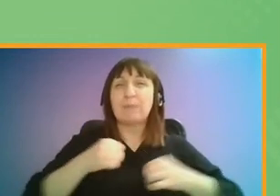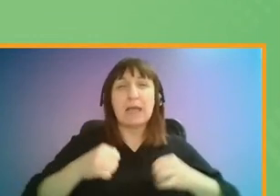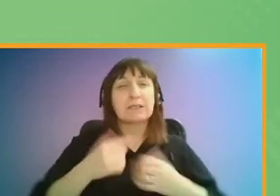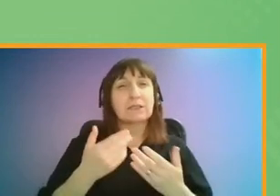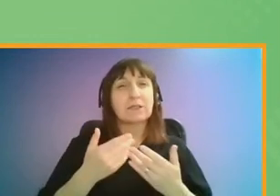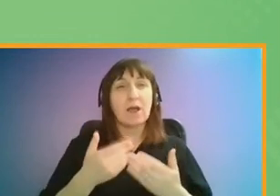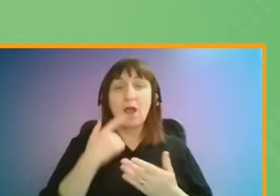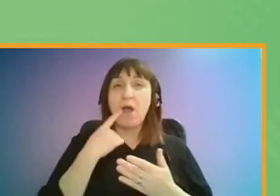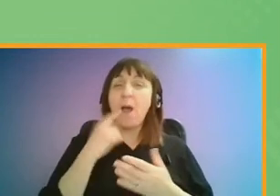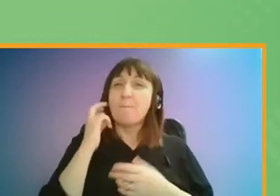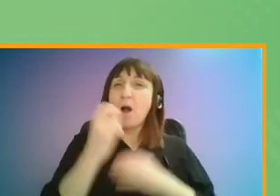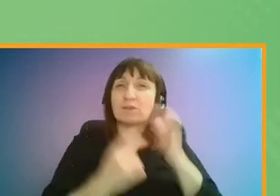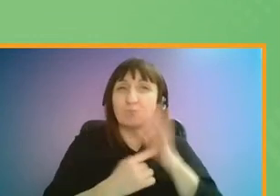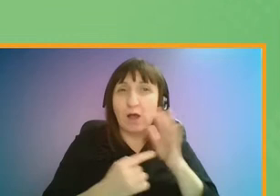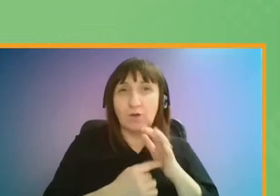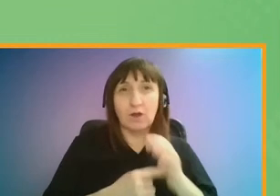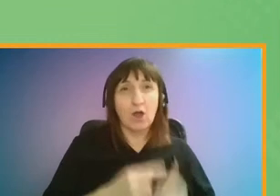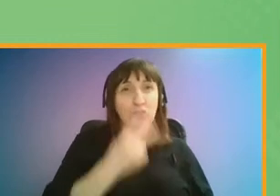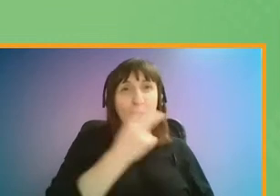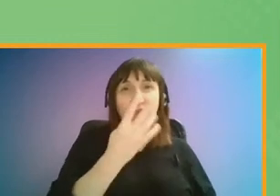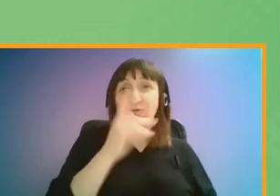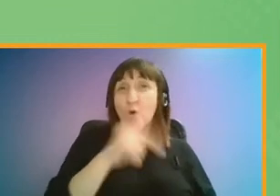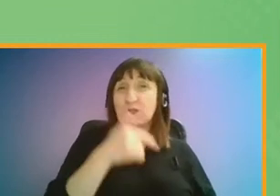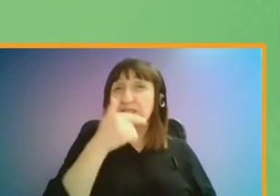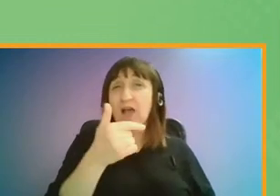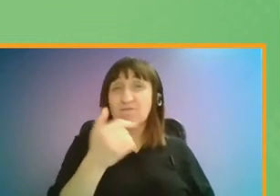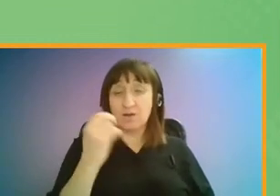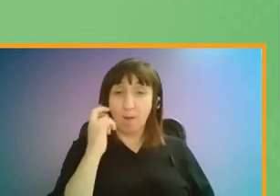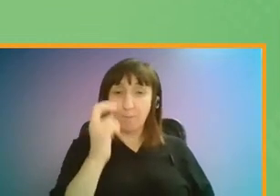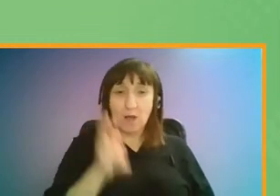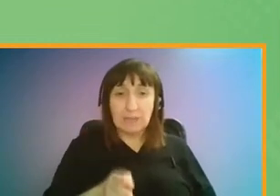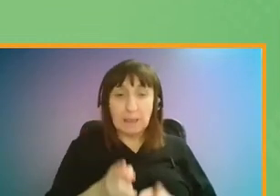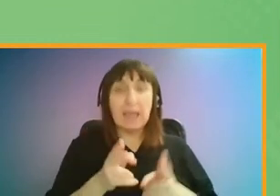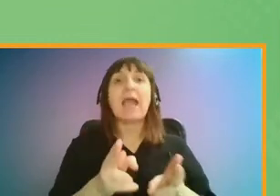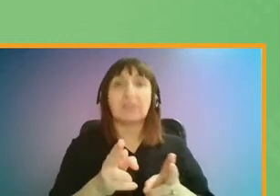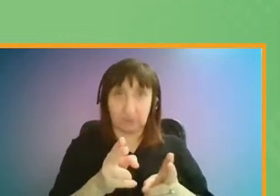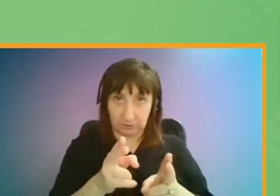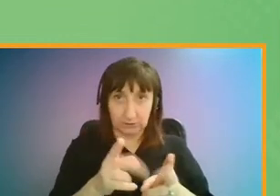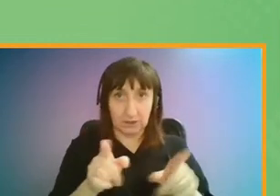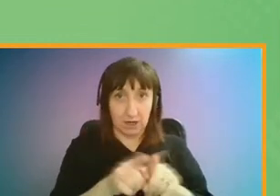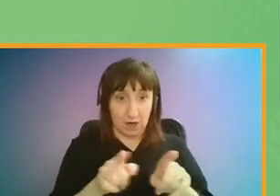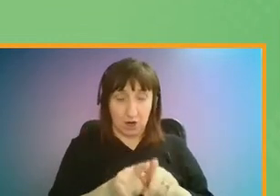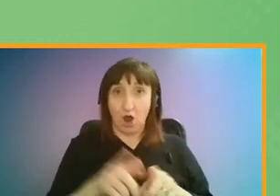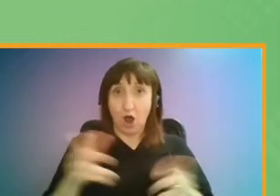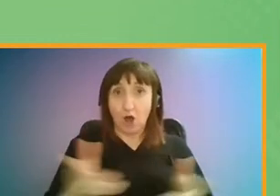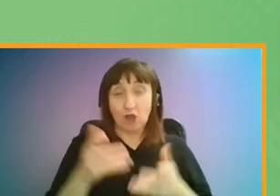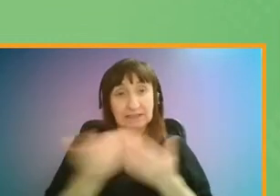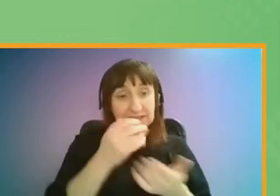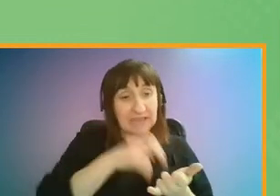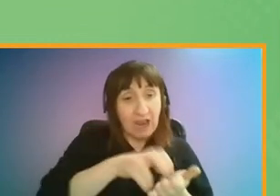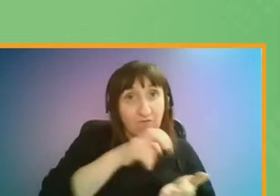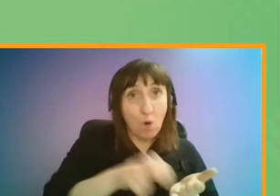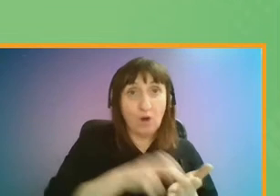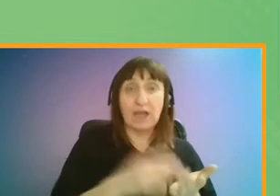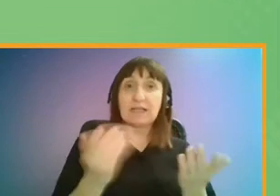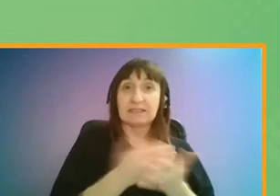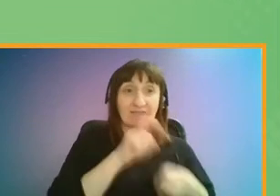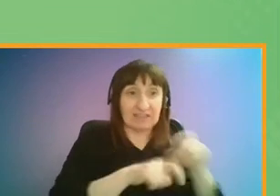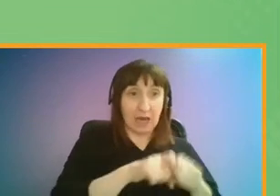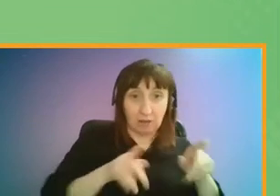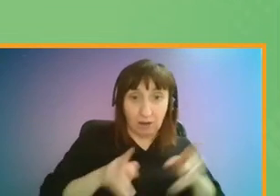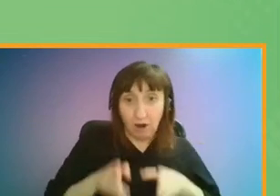bus priority such as 24-7 bus lanes is brought in alongside improvements to the street which encourages safe walking and cycling.